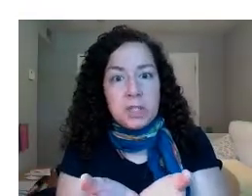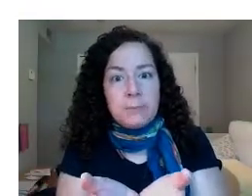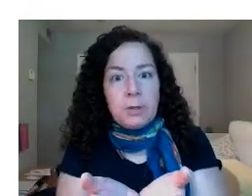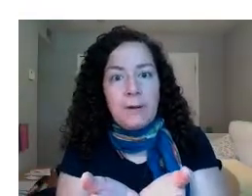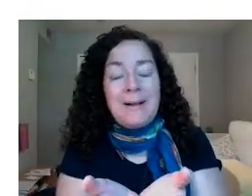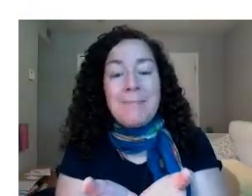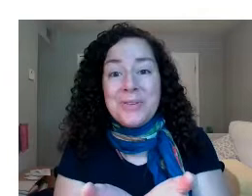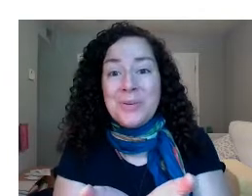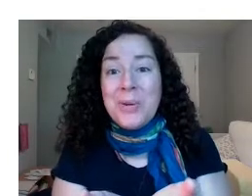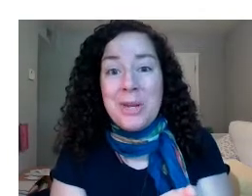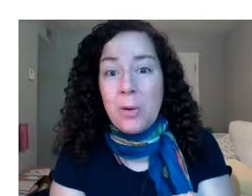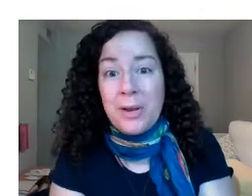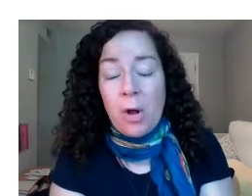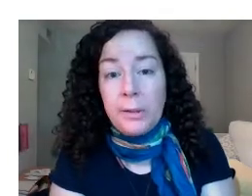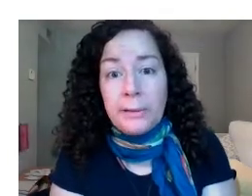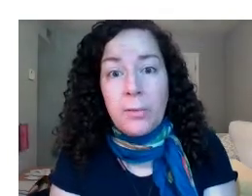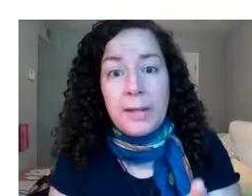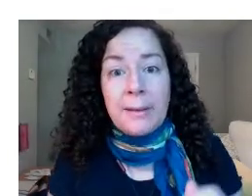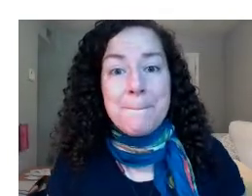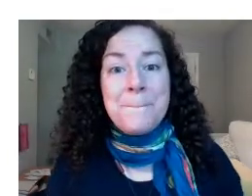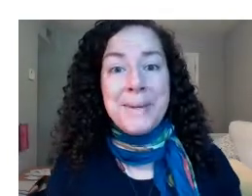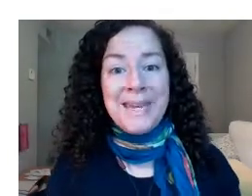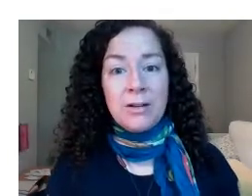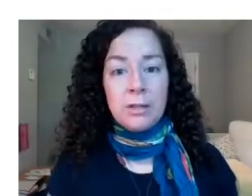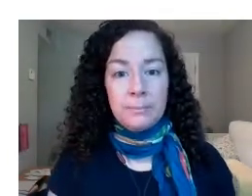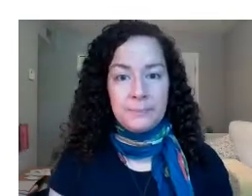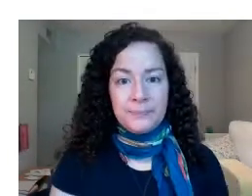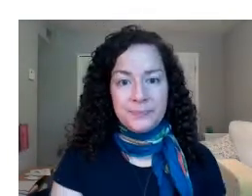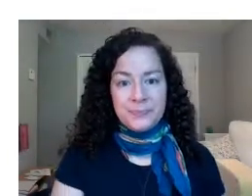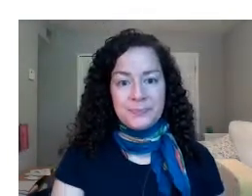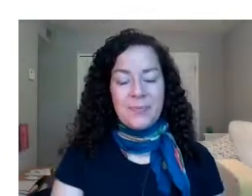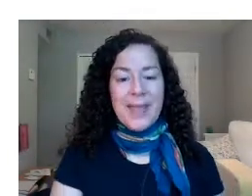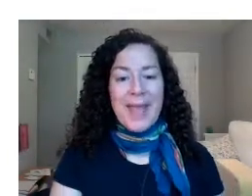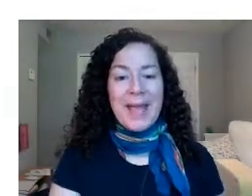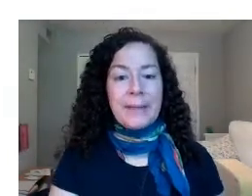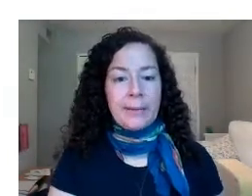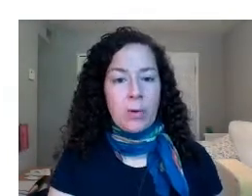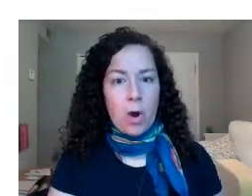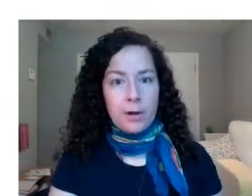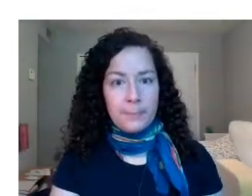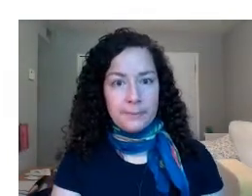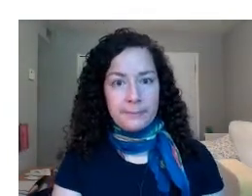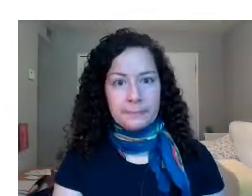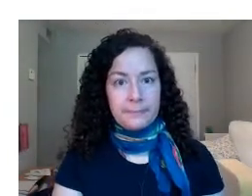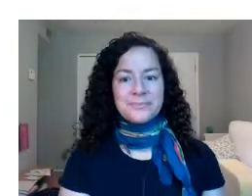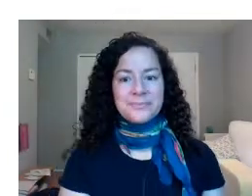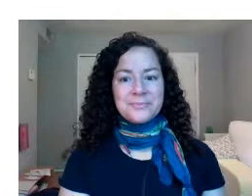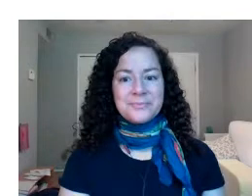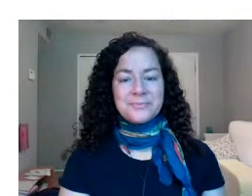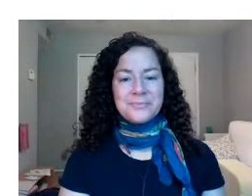or vegetable. We know it also as a peel. Exocarp.